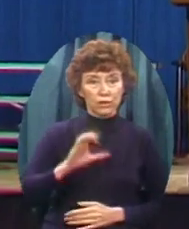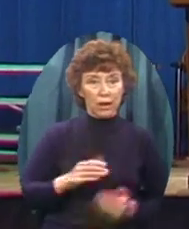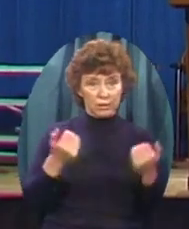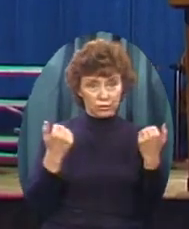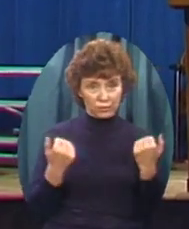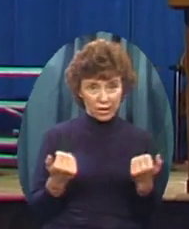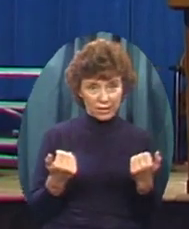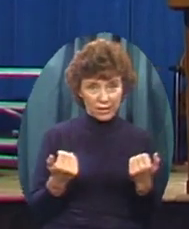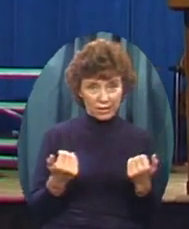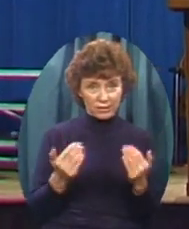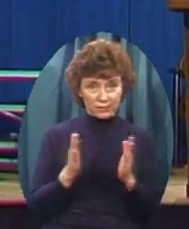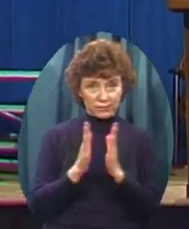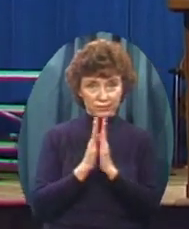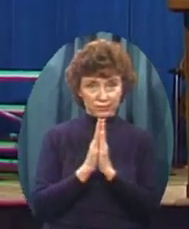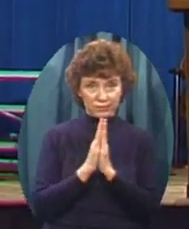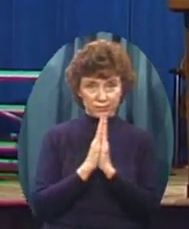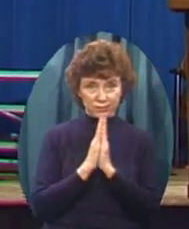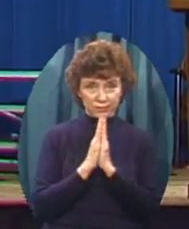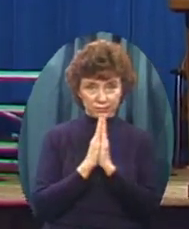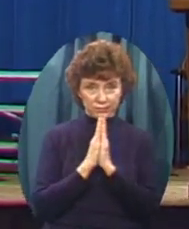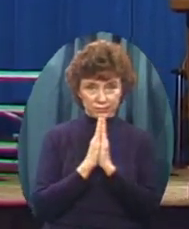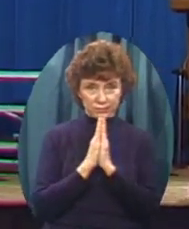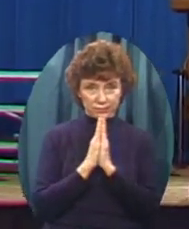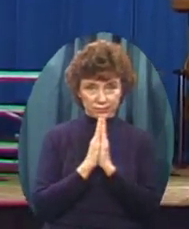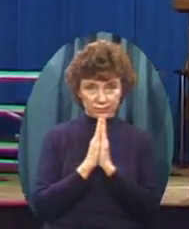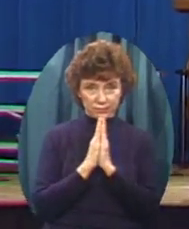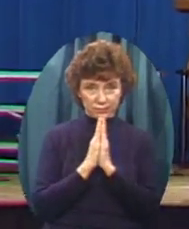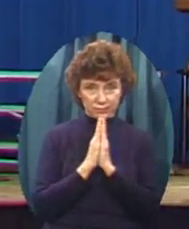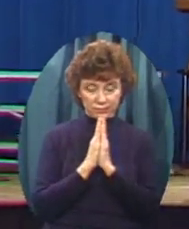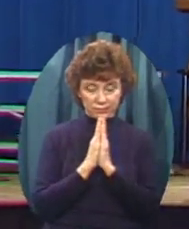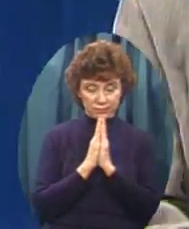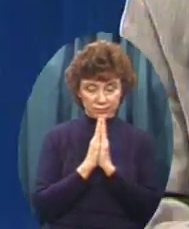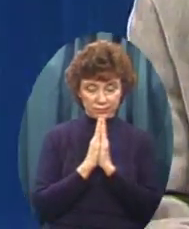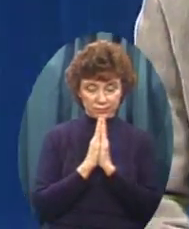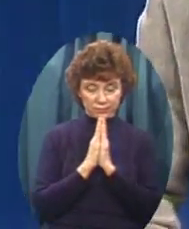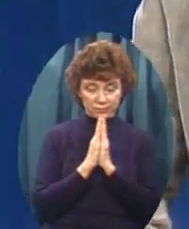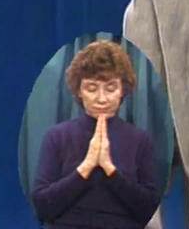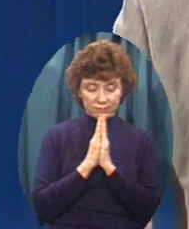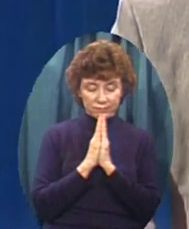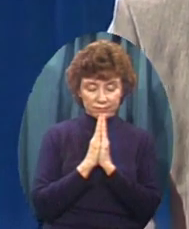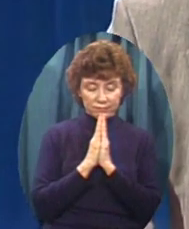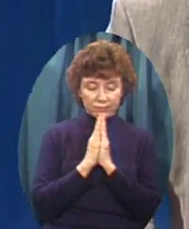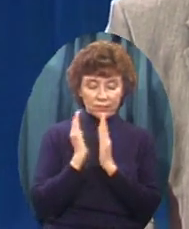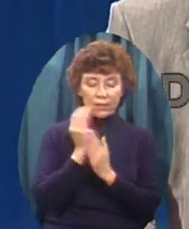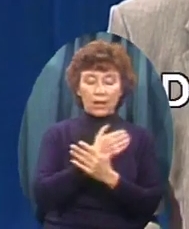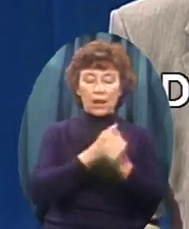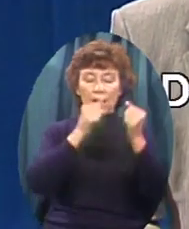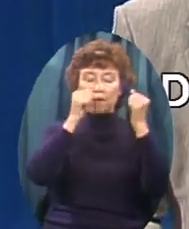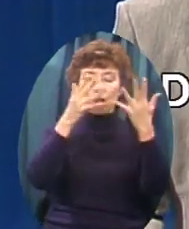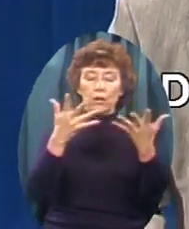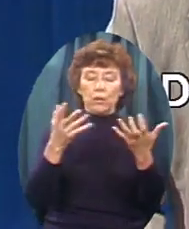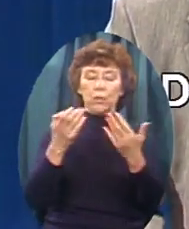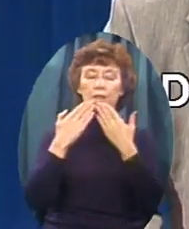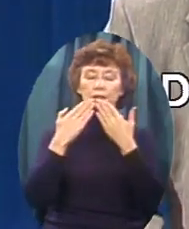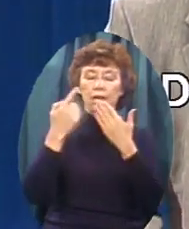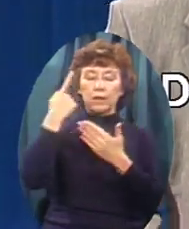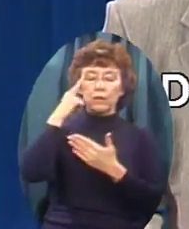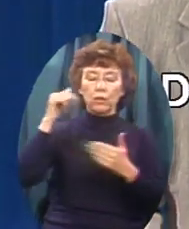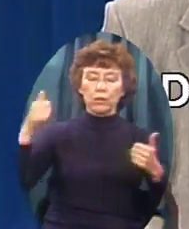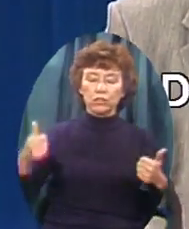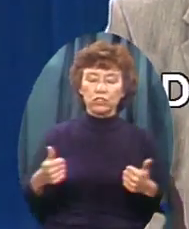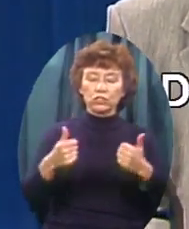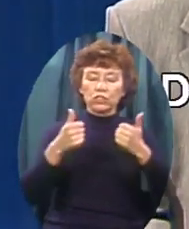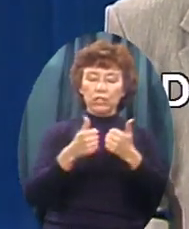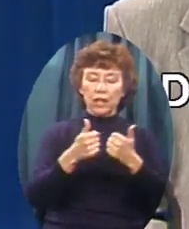Dr. Hindson Please lead us in prayer Let's go to the Lord in prayer Our Father We want to thank you For the challenging And